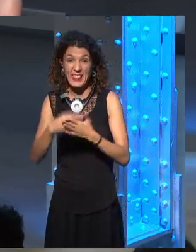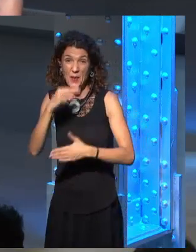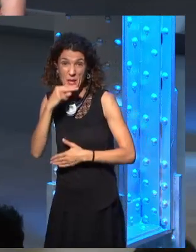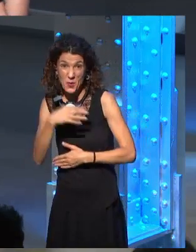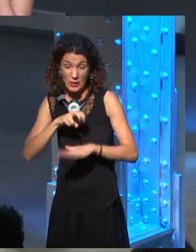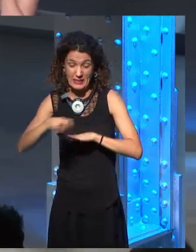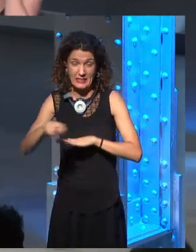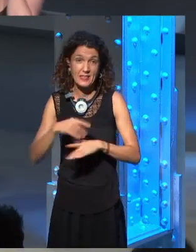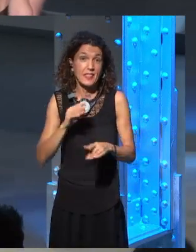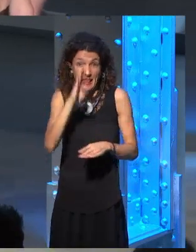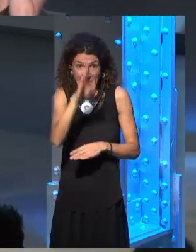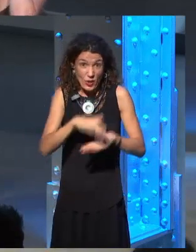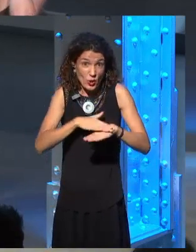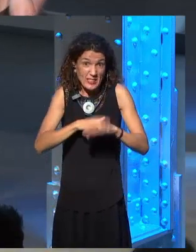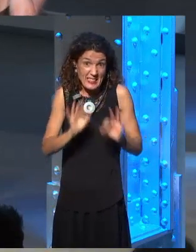Five minutes, sorry.